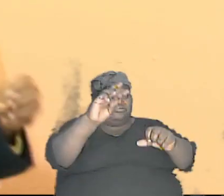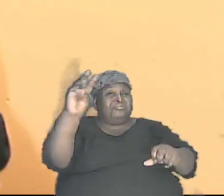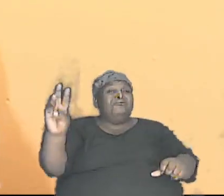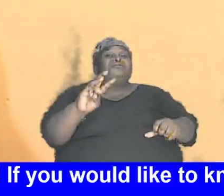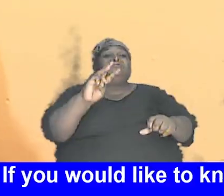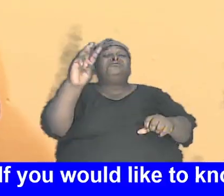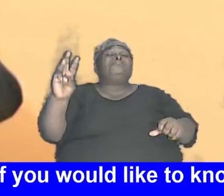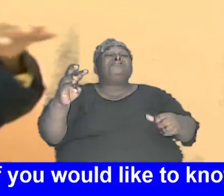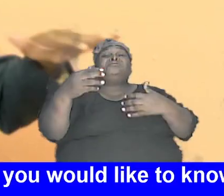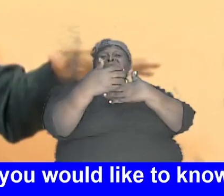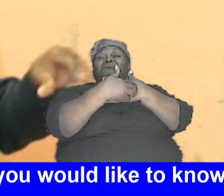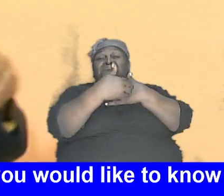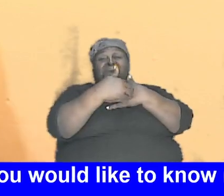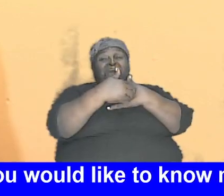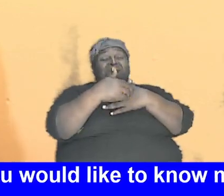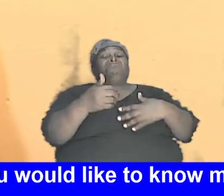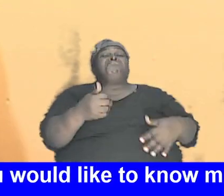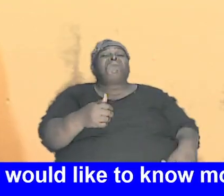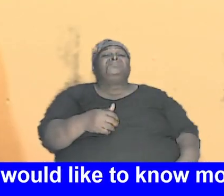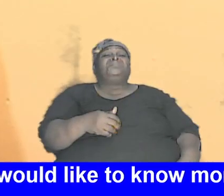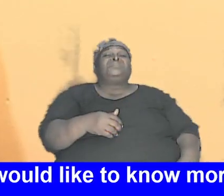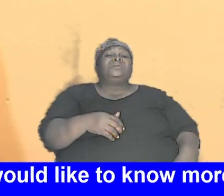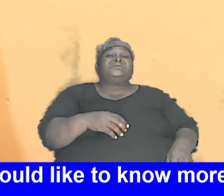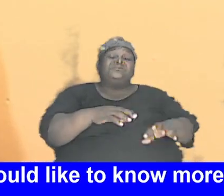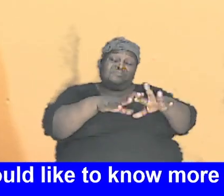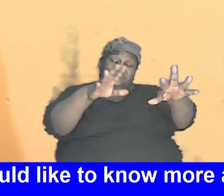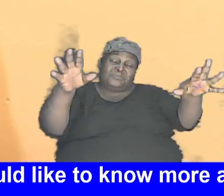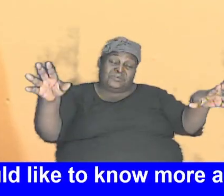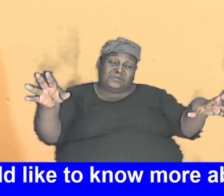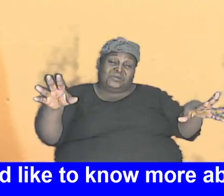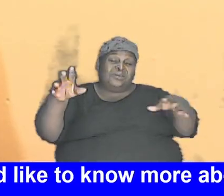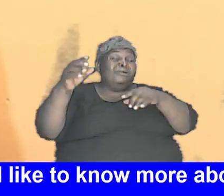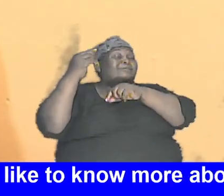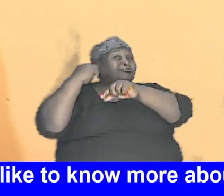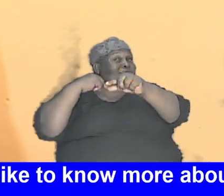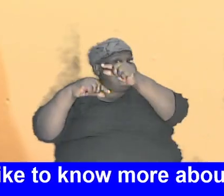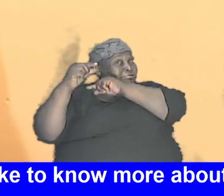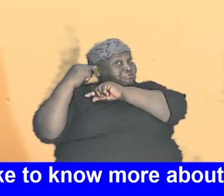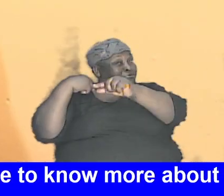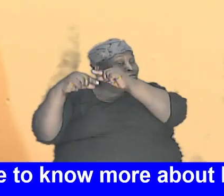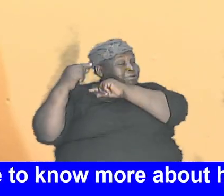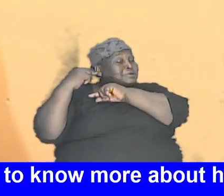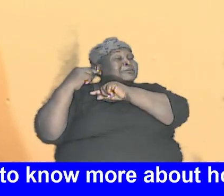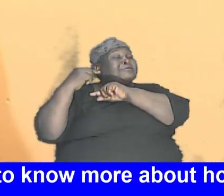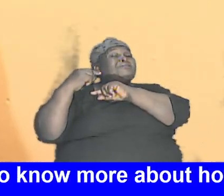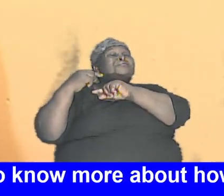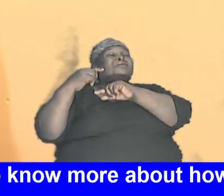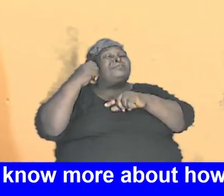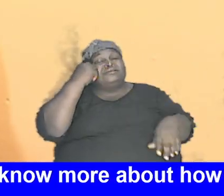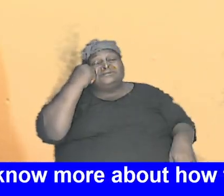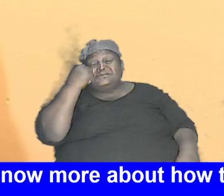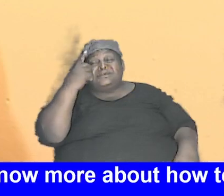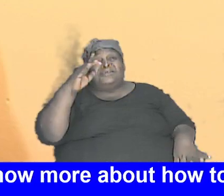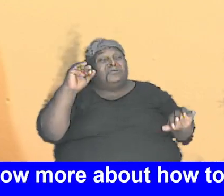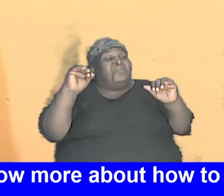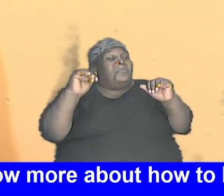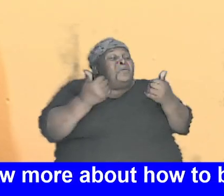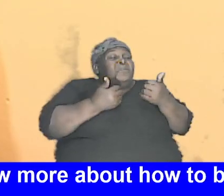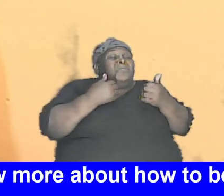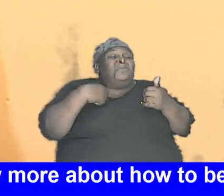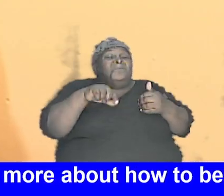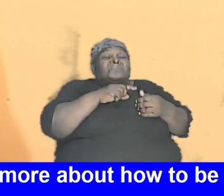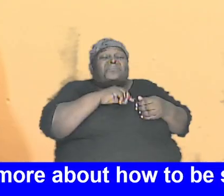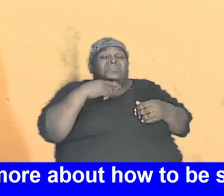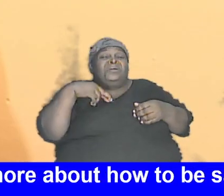deeper and spread a little bit more into the concept of genetics and understanding how we